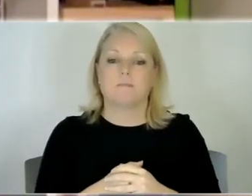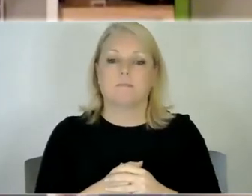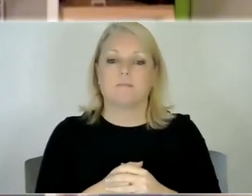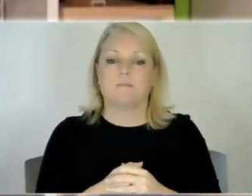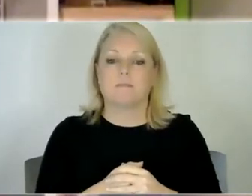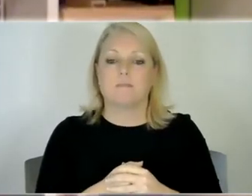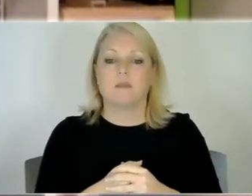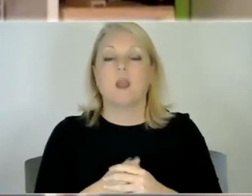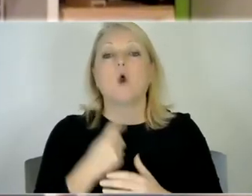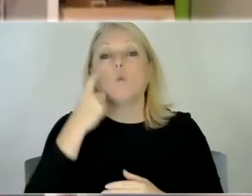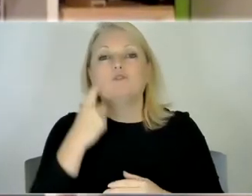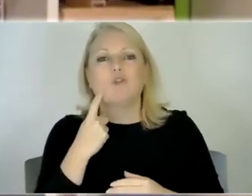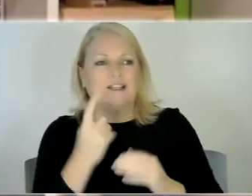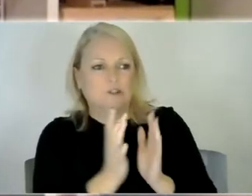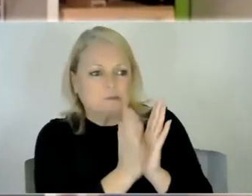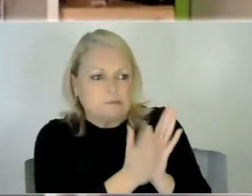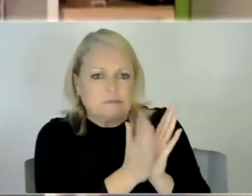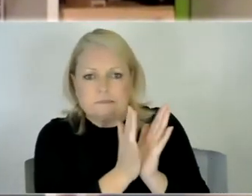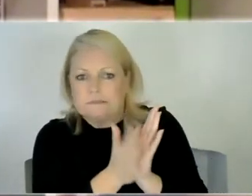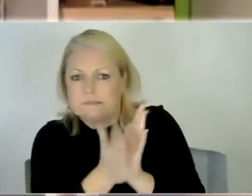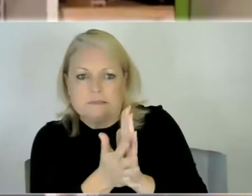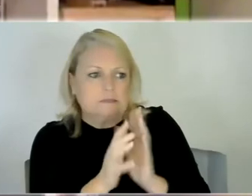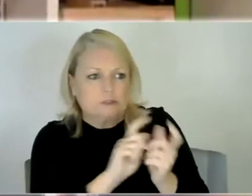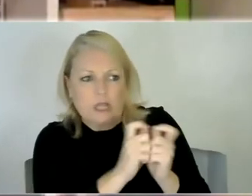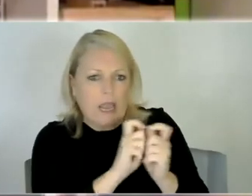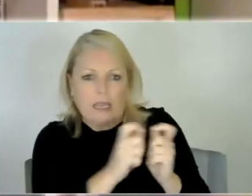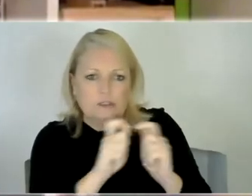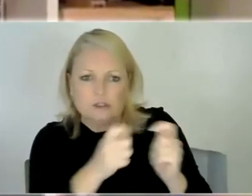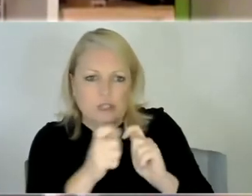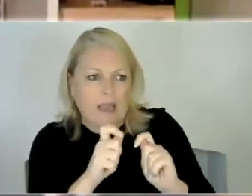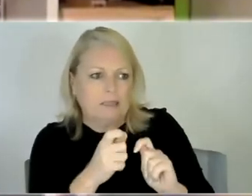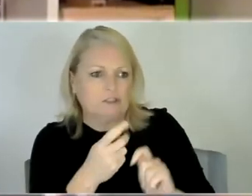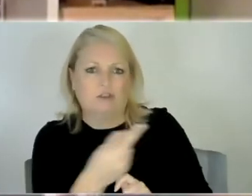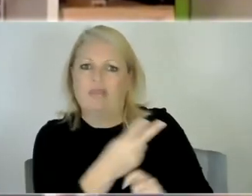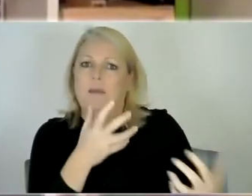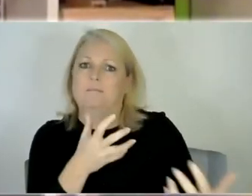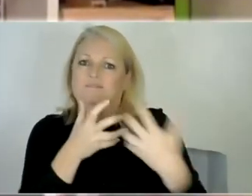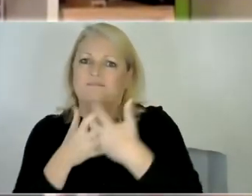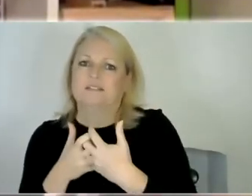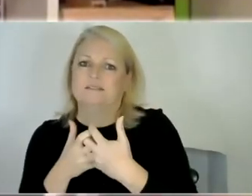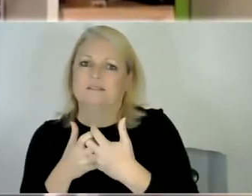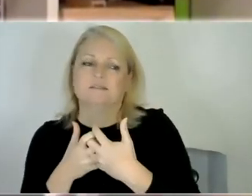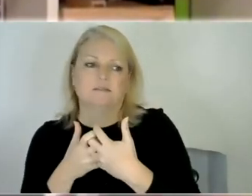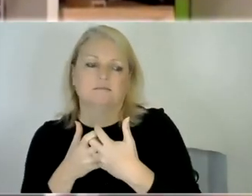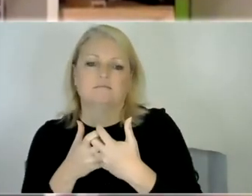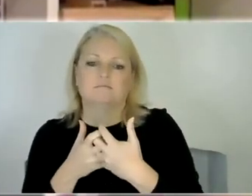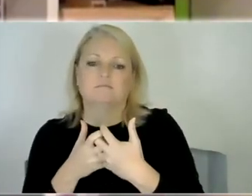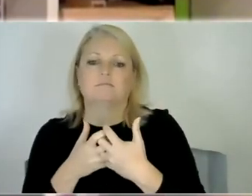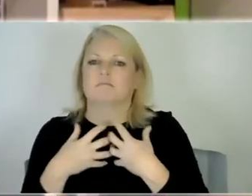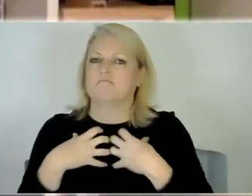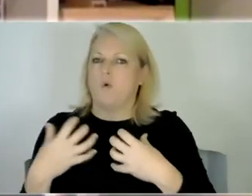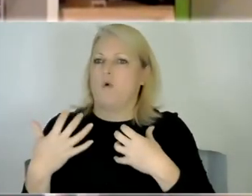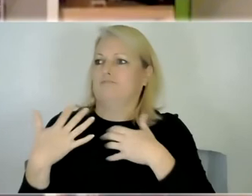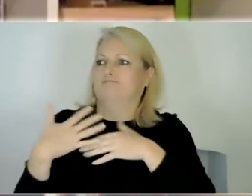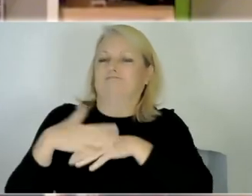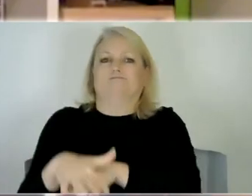change our kids or to make them more into our world and and fit into the sort of what we we